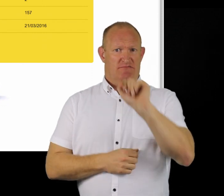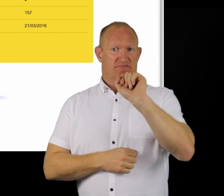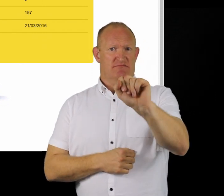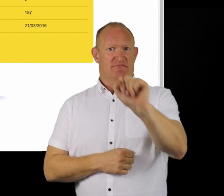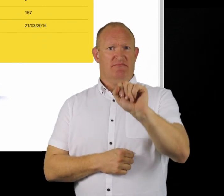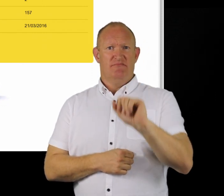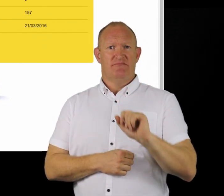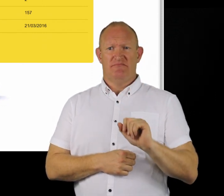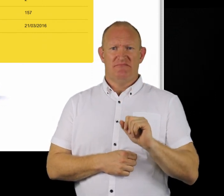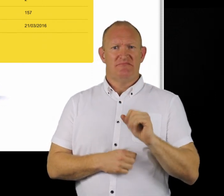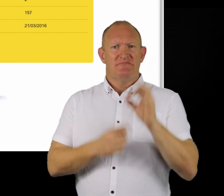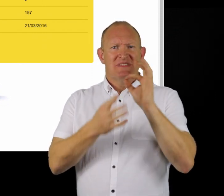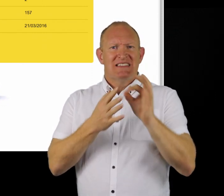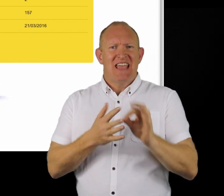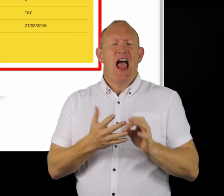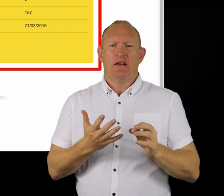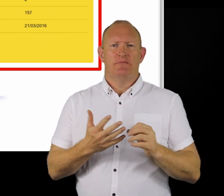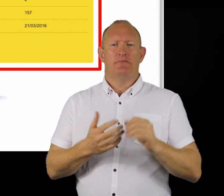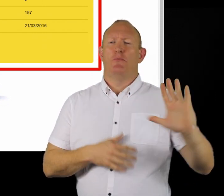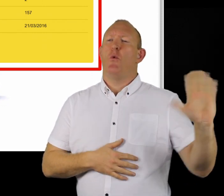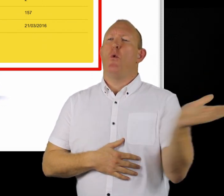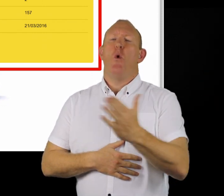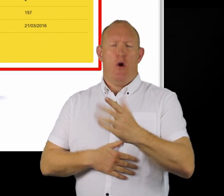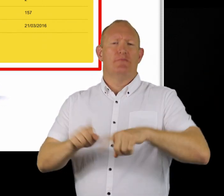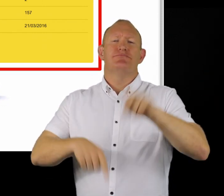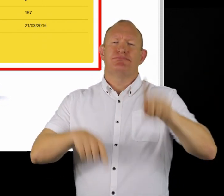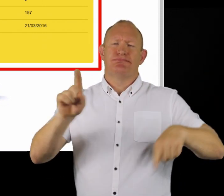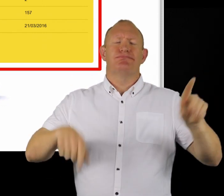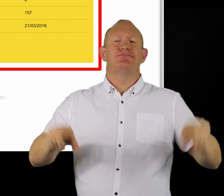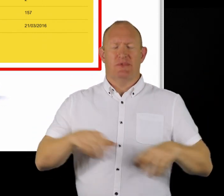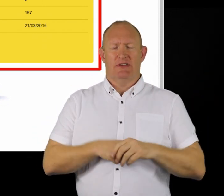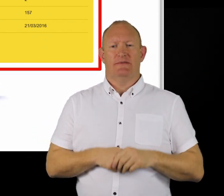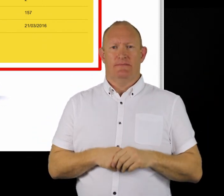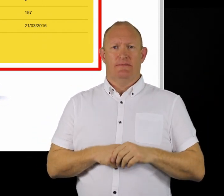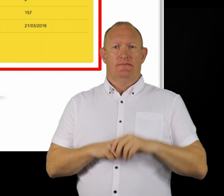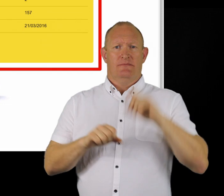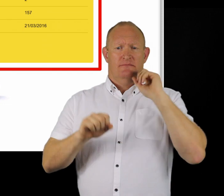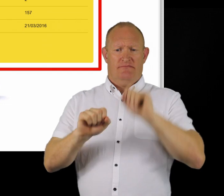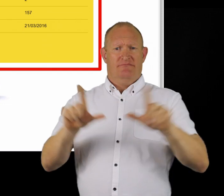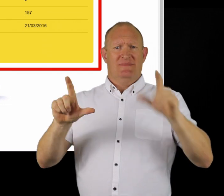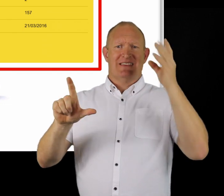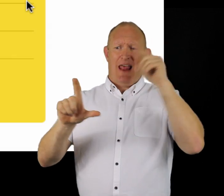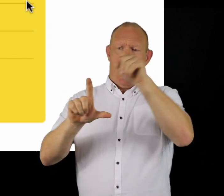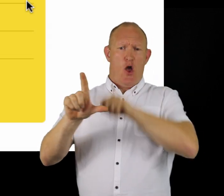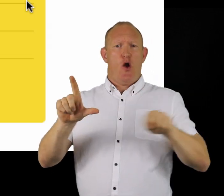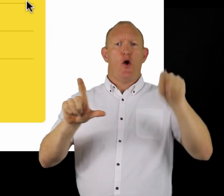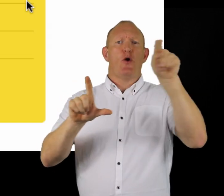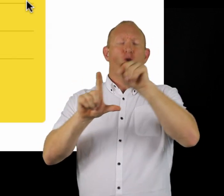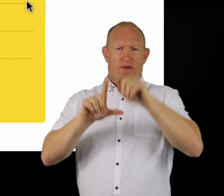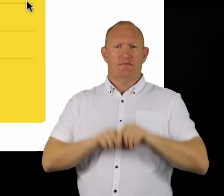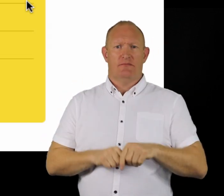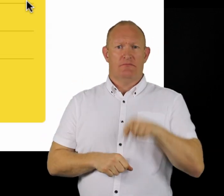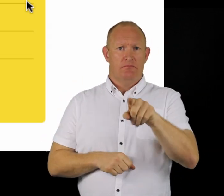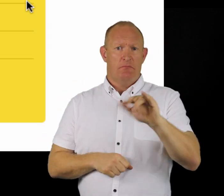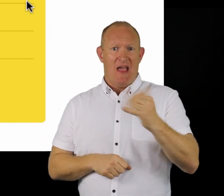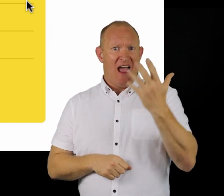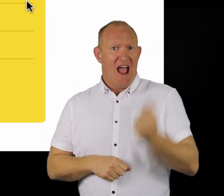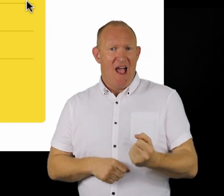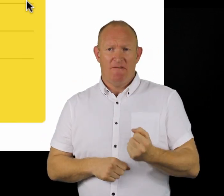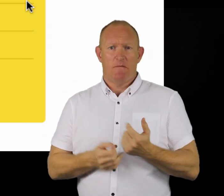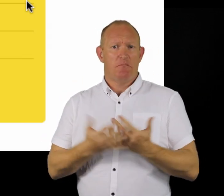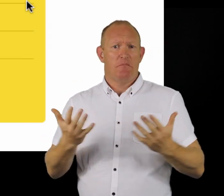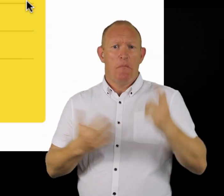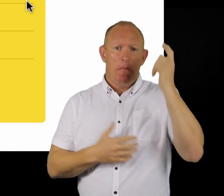account details inside the yellow box to the right side of the screen. It will also